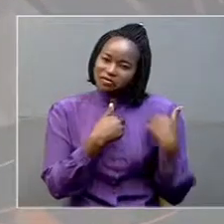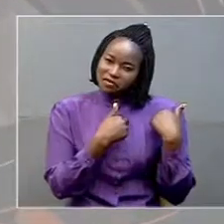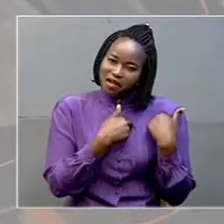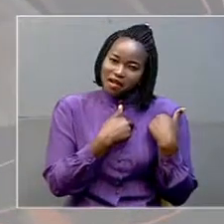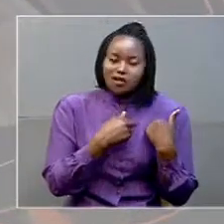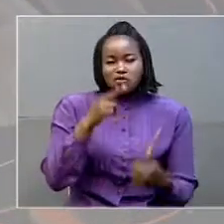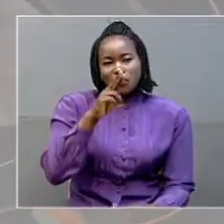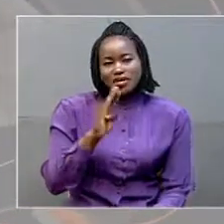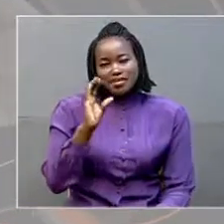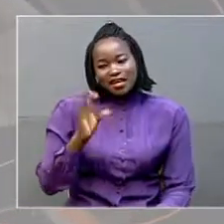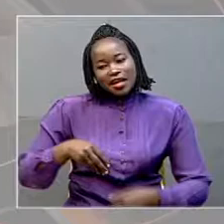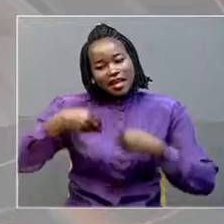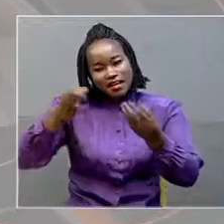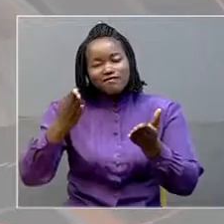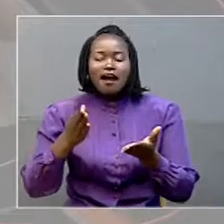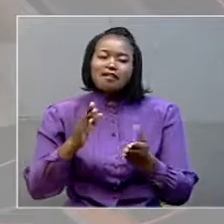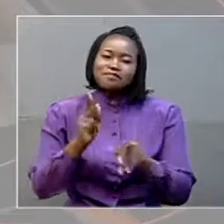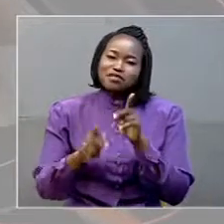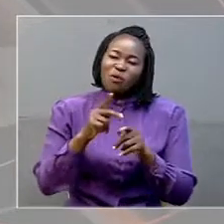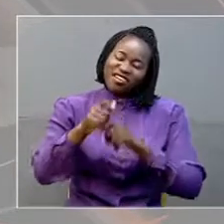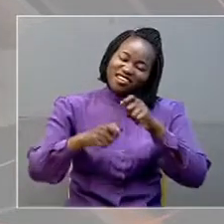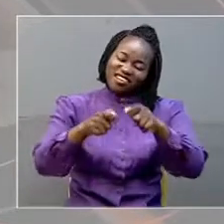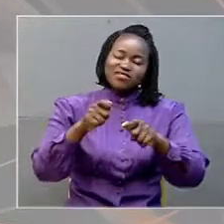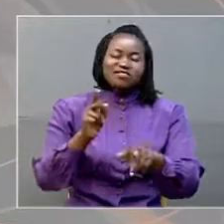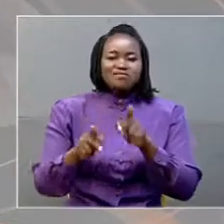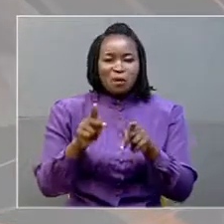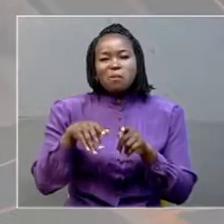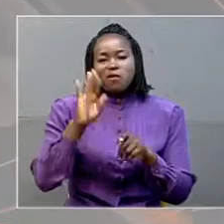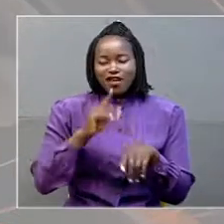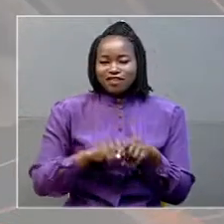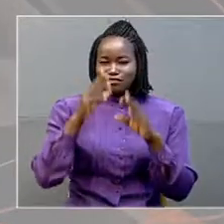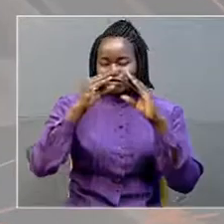giving back to its listeners and viewers during the festive season.